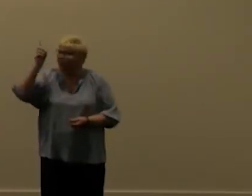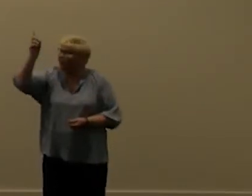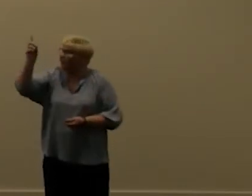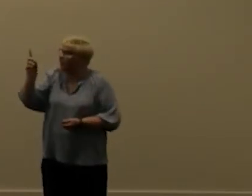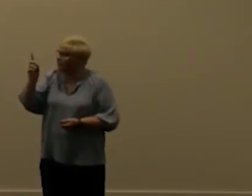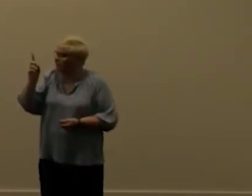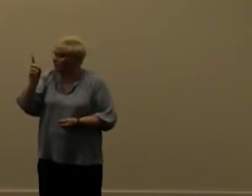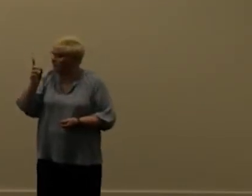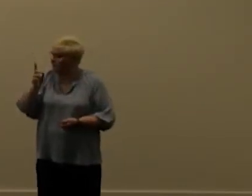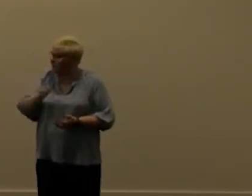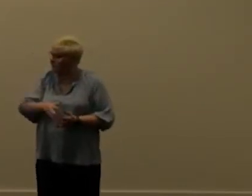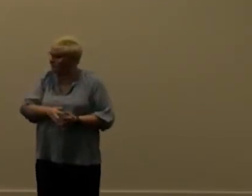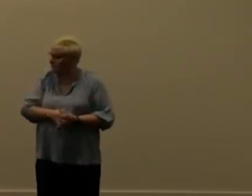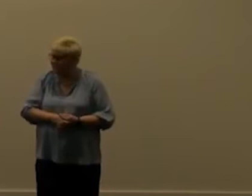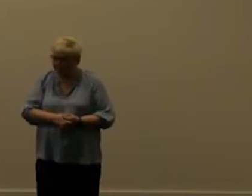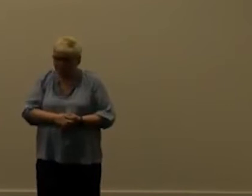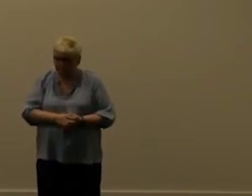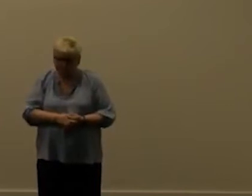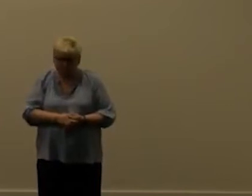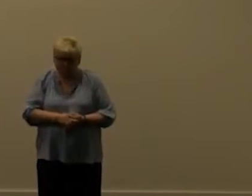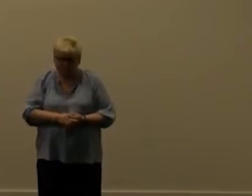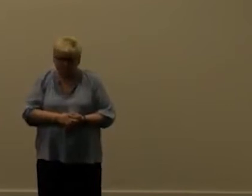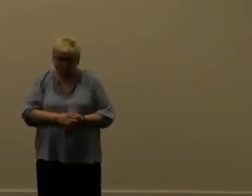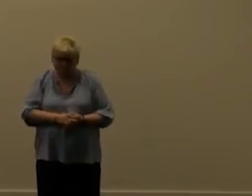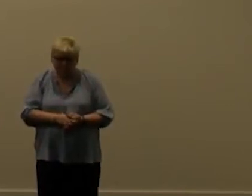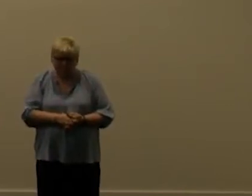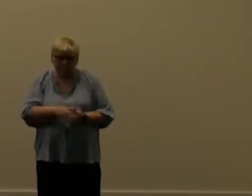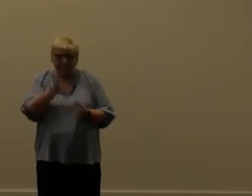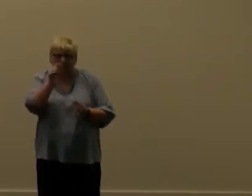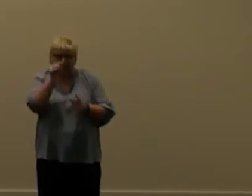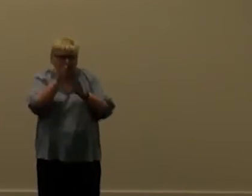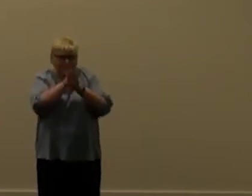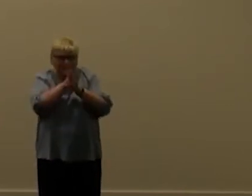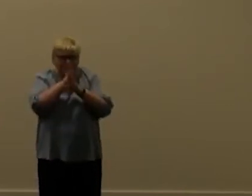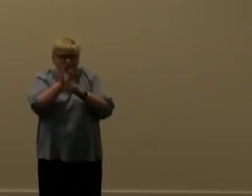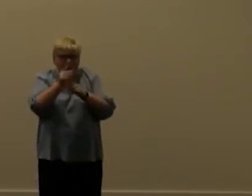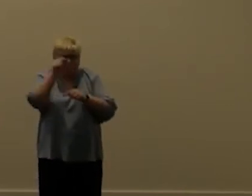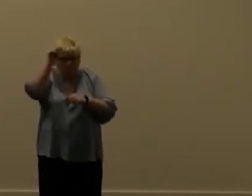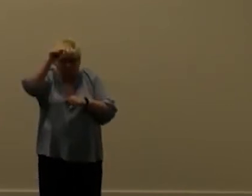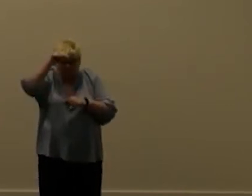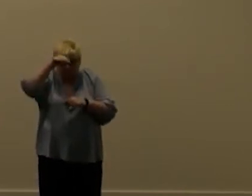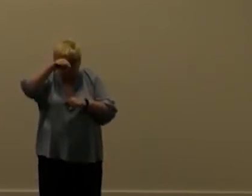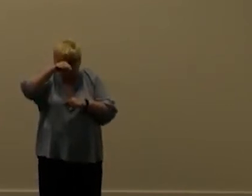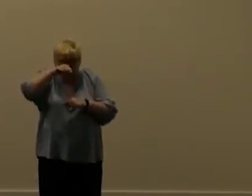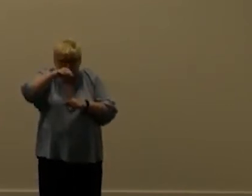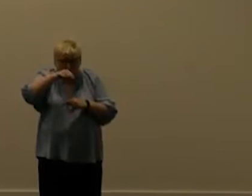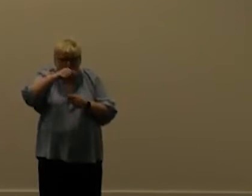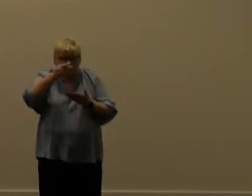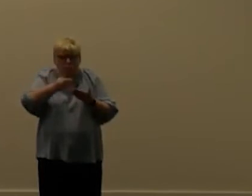environment and then it's a bit hidden but you have to go down under add-ons and download reports